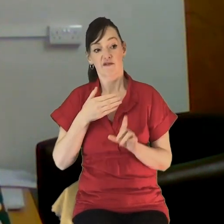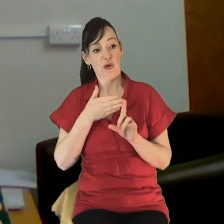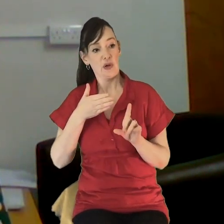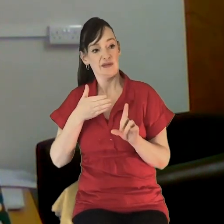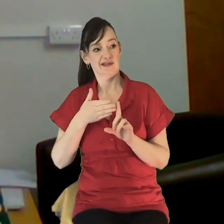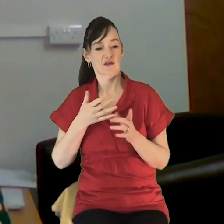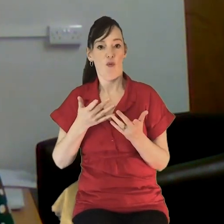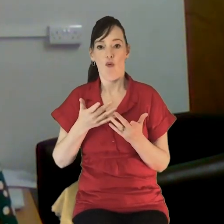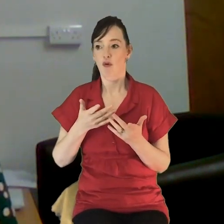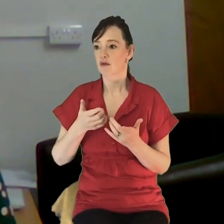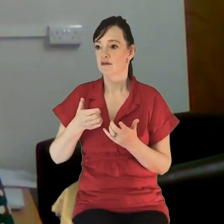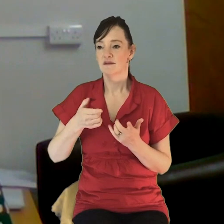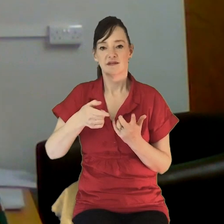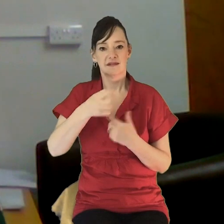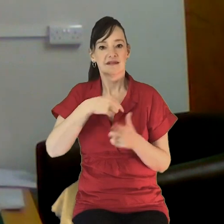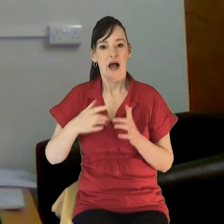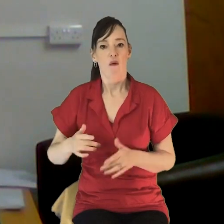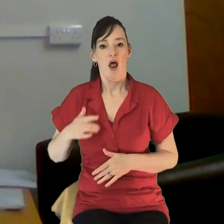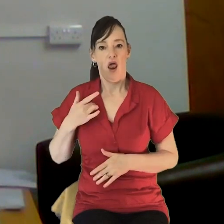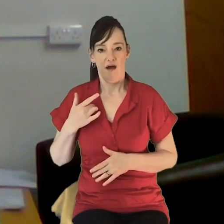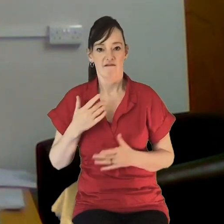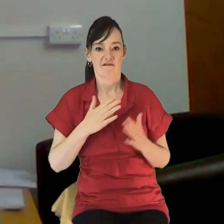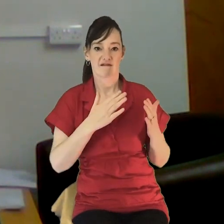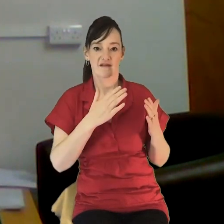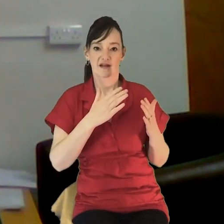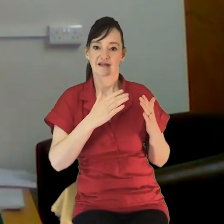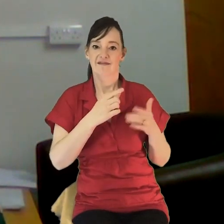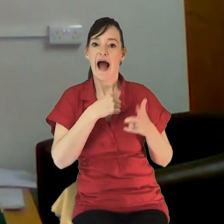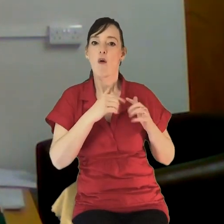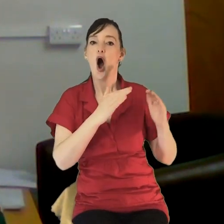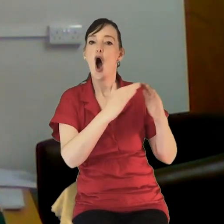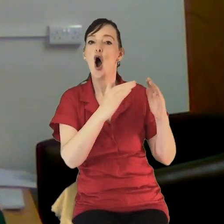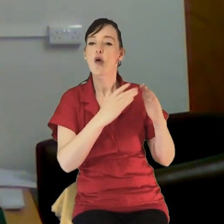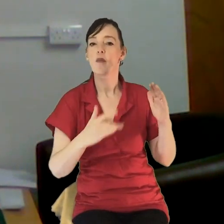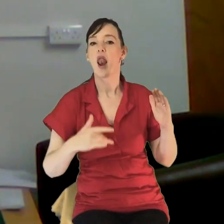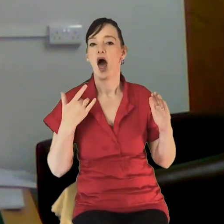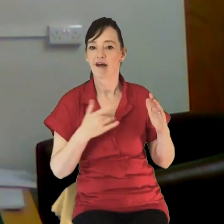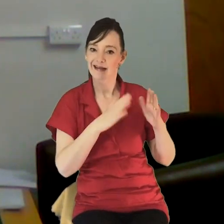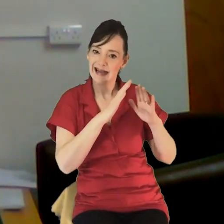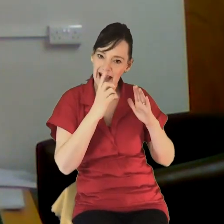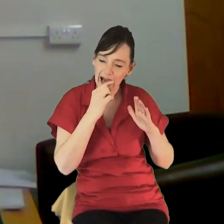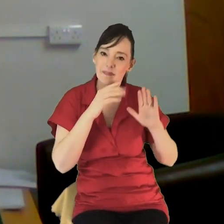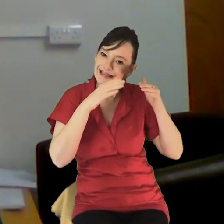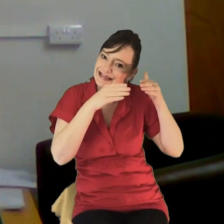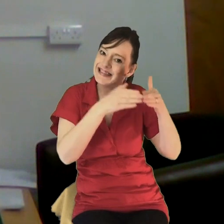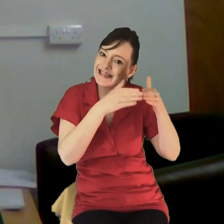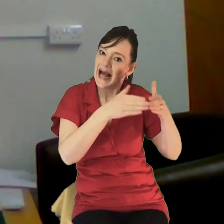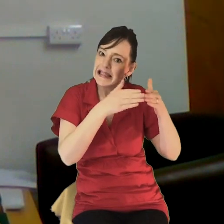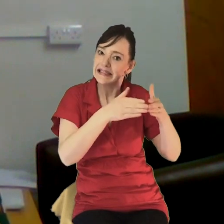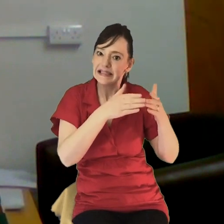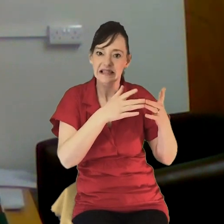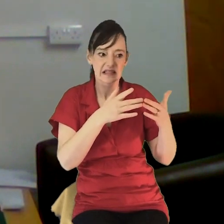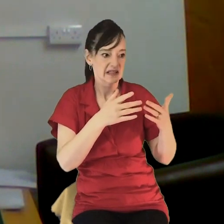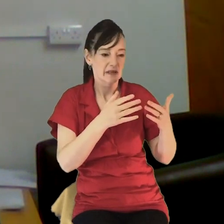lives, is that there's an intensity to our relationships on the domestic front that has perhaps raised all sorts of interesting